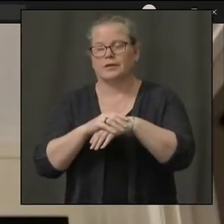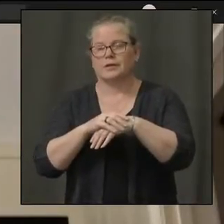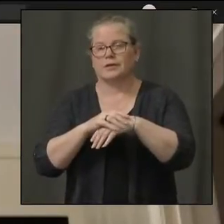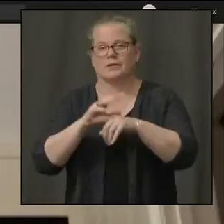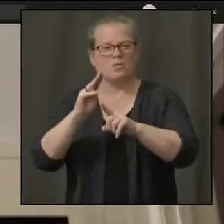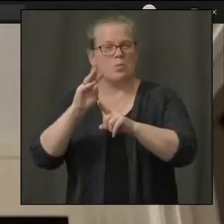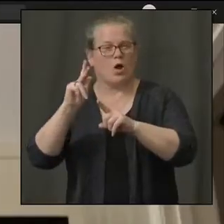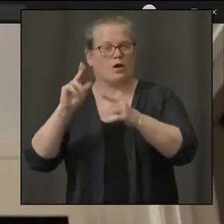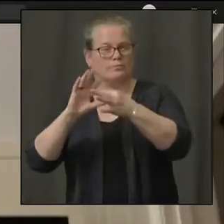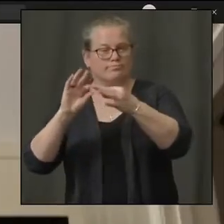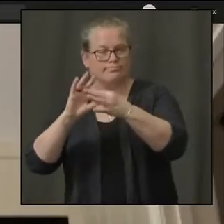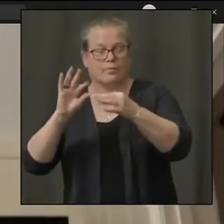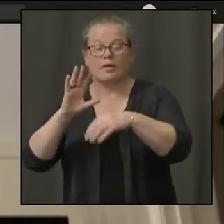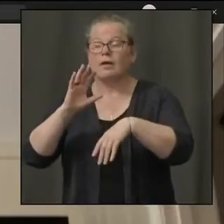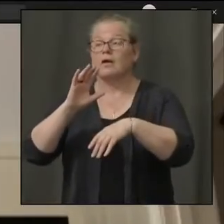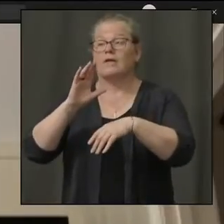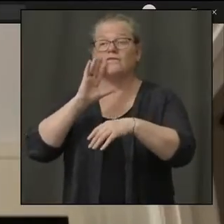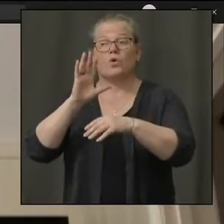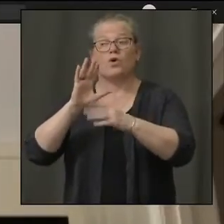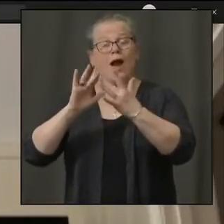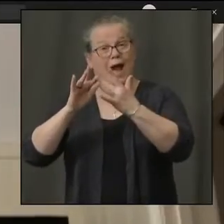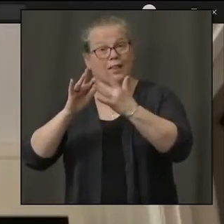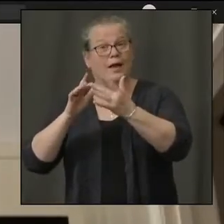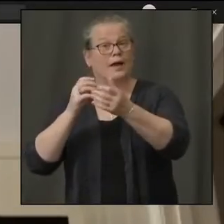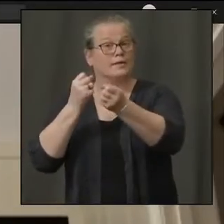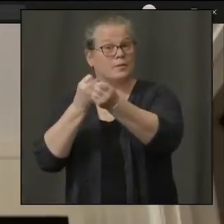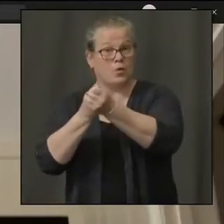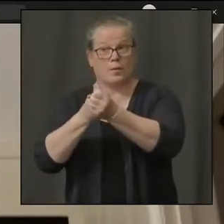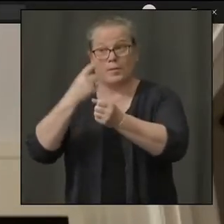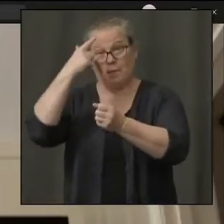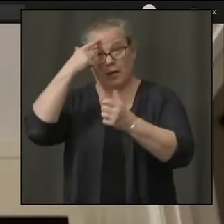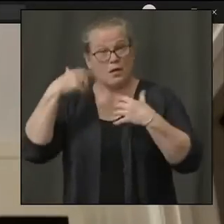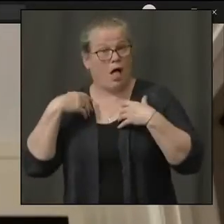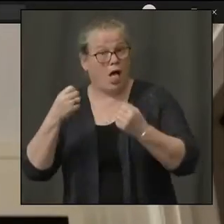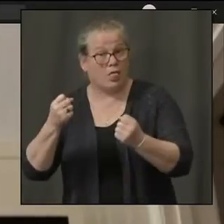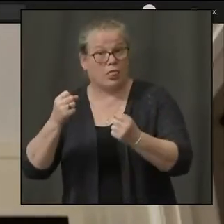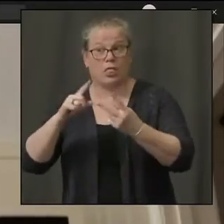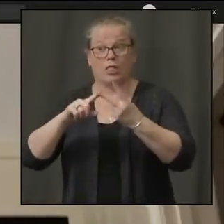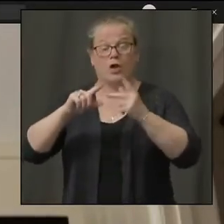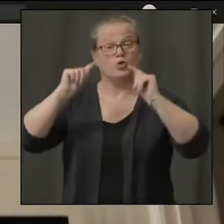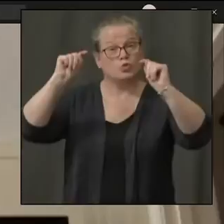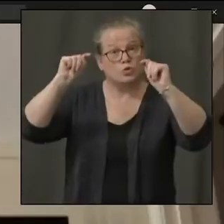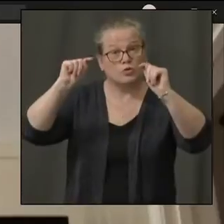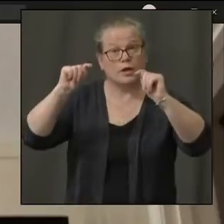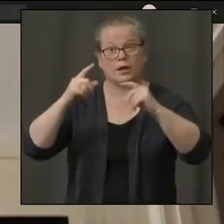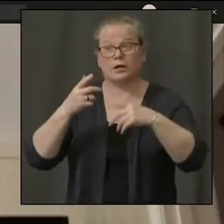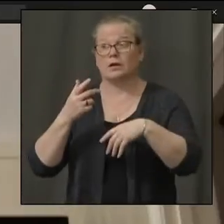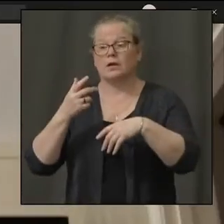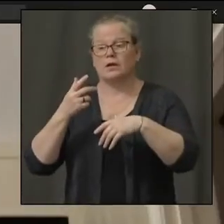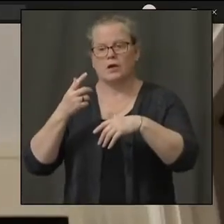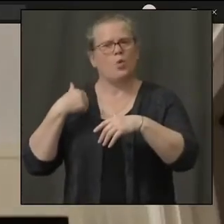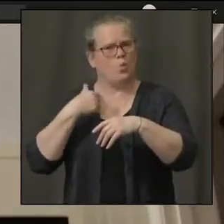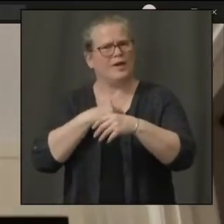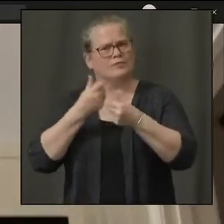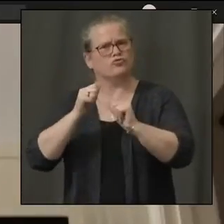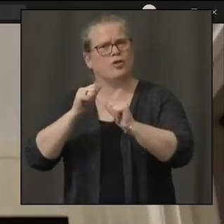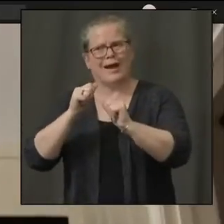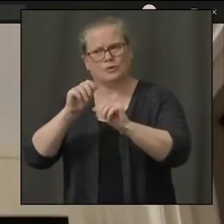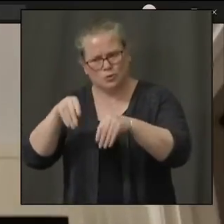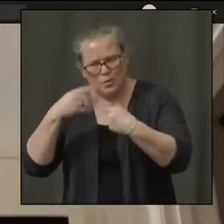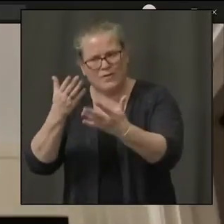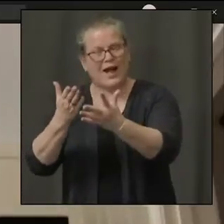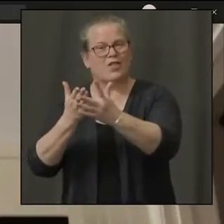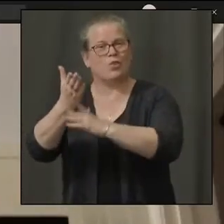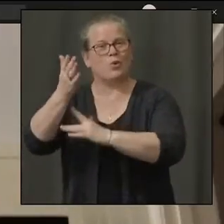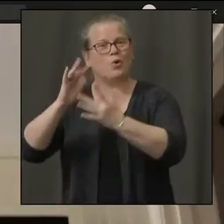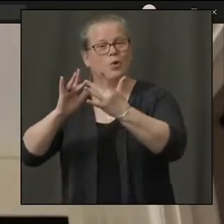whether it's mental health services that we can no longer provide on ground right now. And I think collectively, we've all